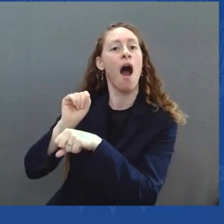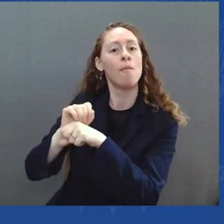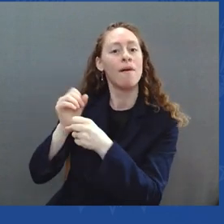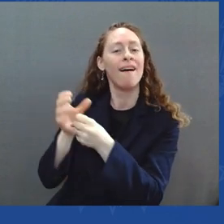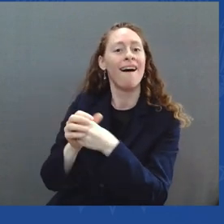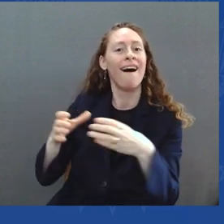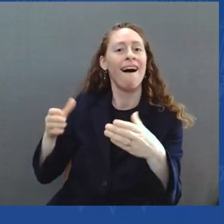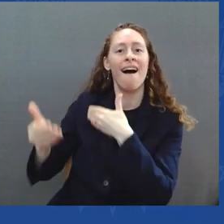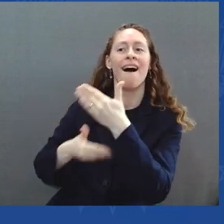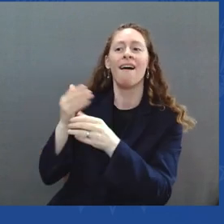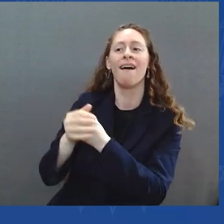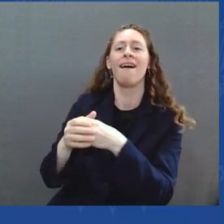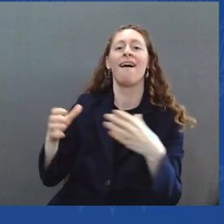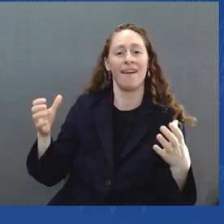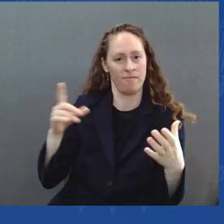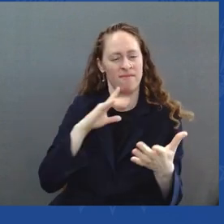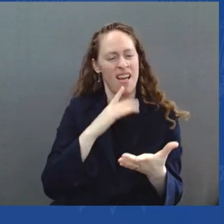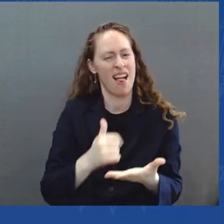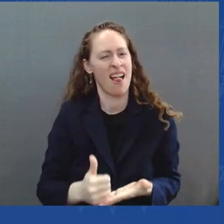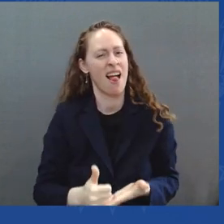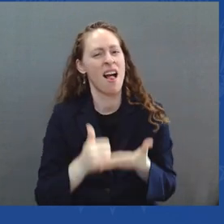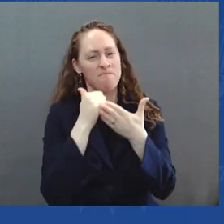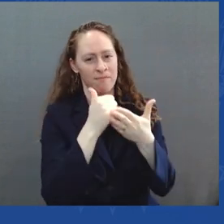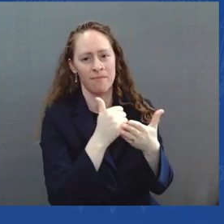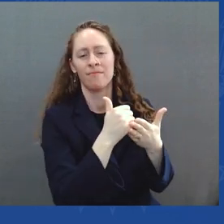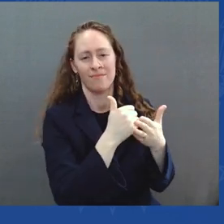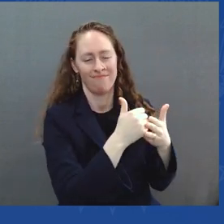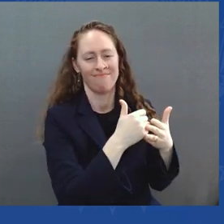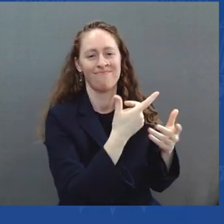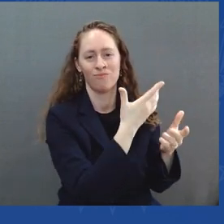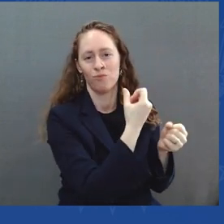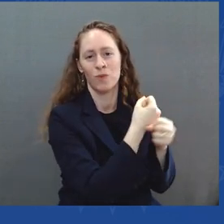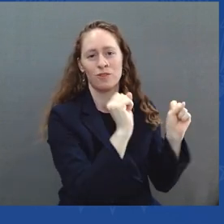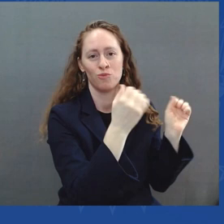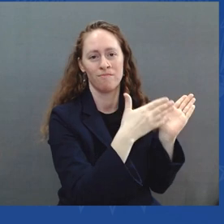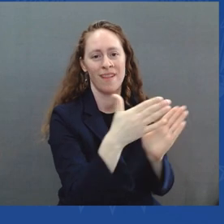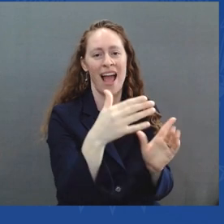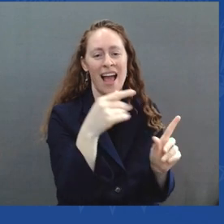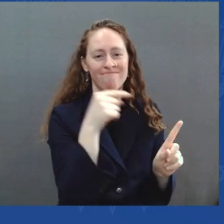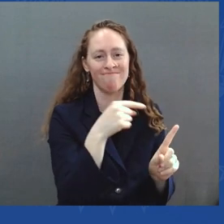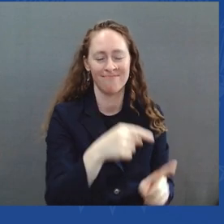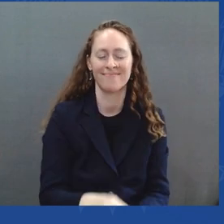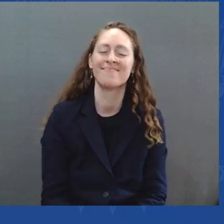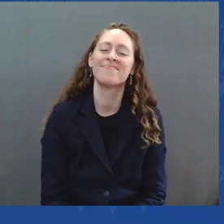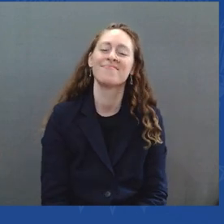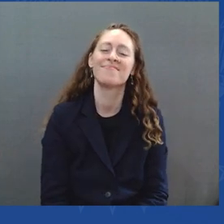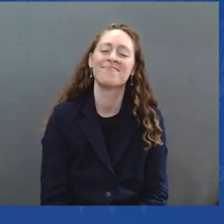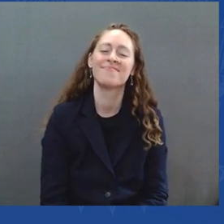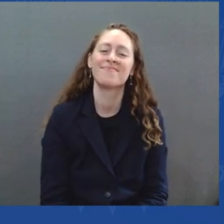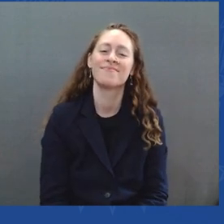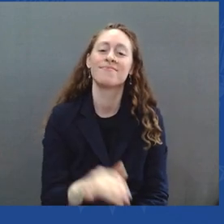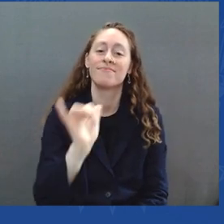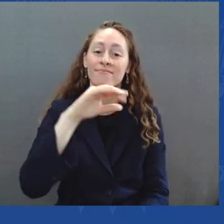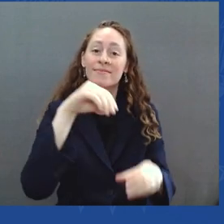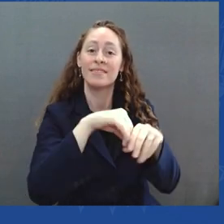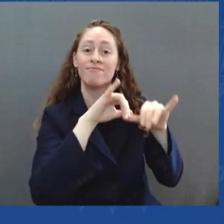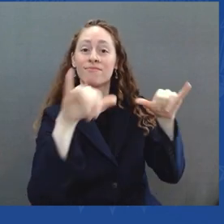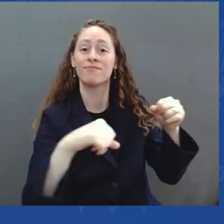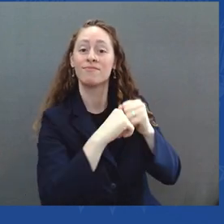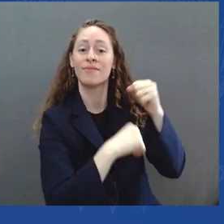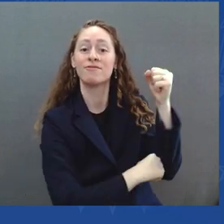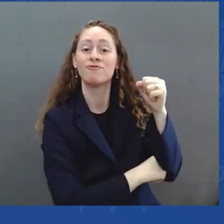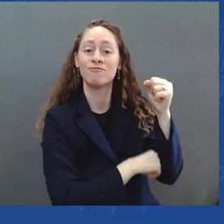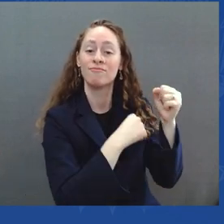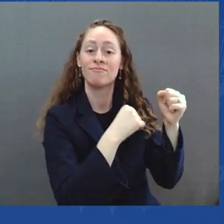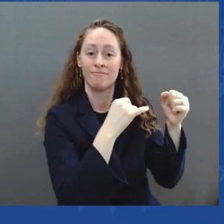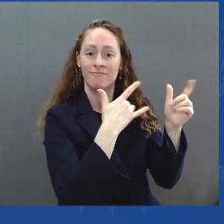4,000 projects getting started this year, 4,000 in every single state in America, a total of 4,000, and all